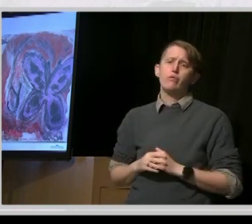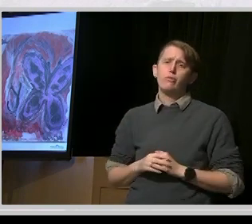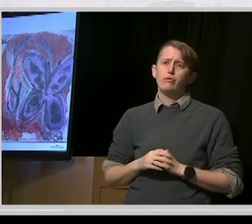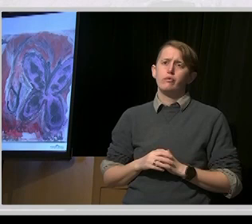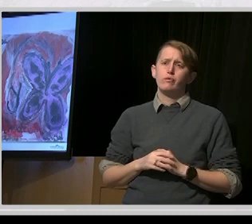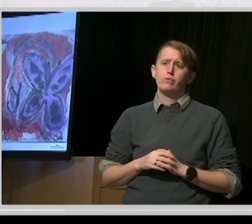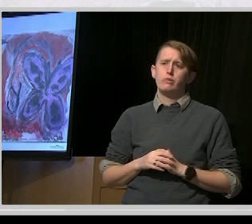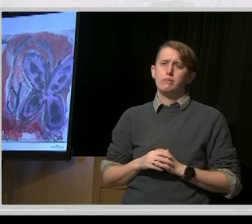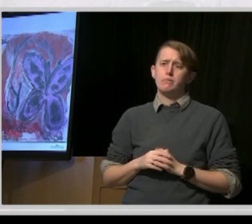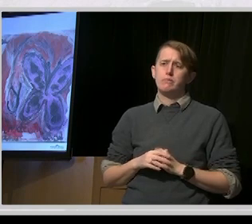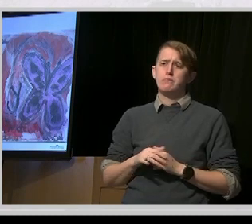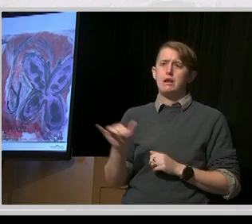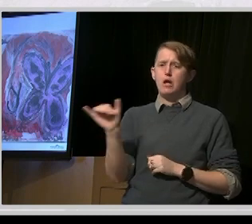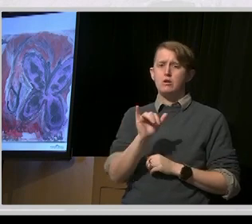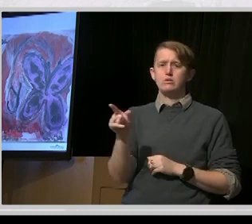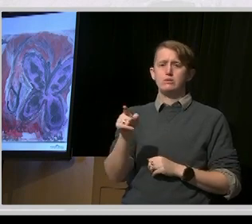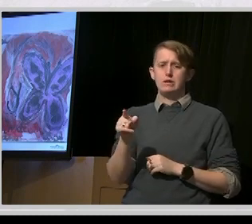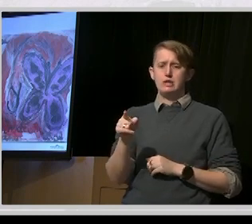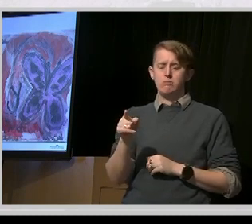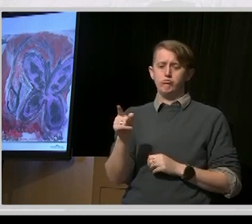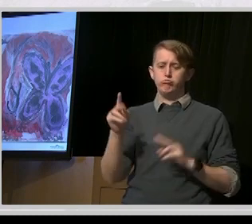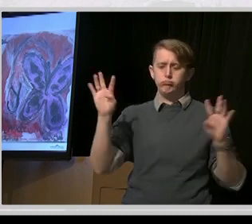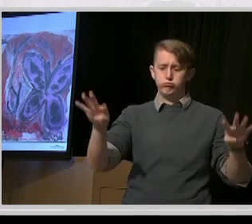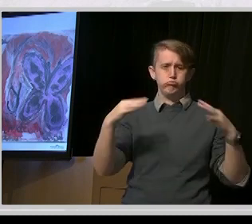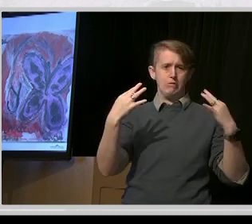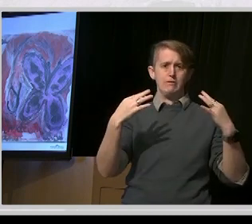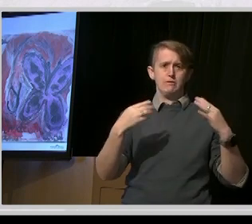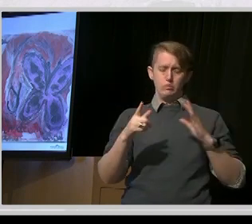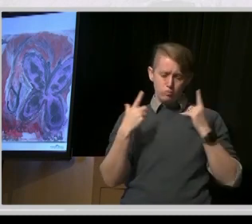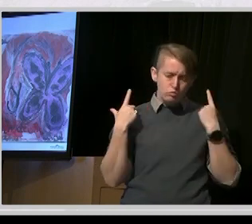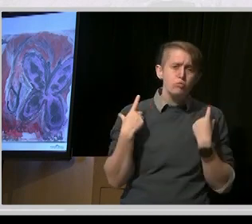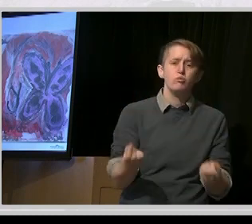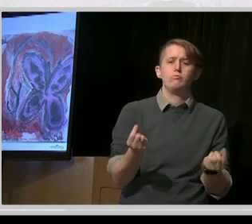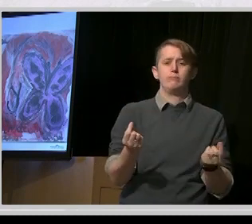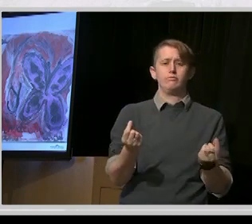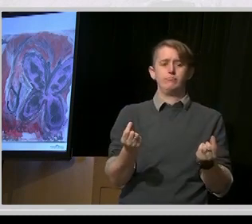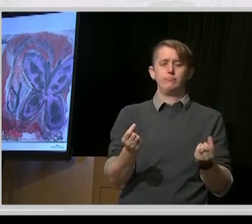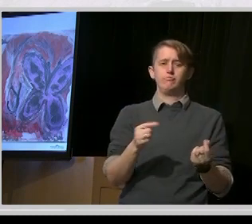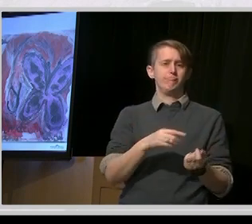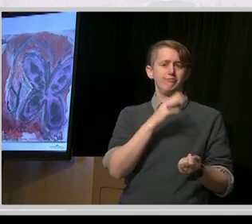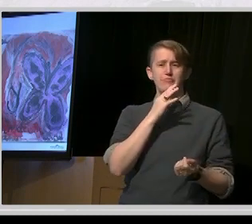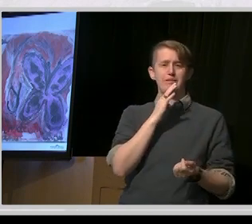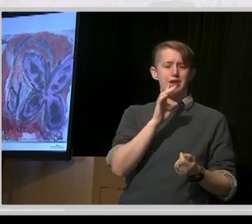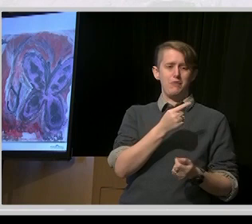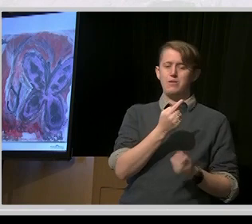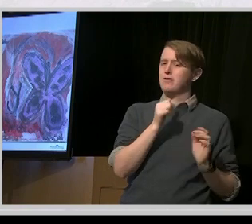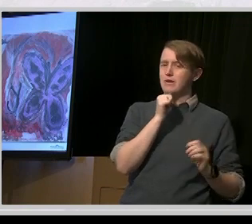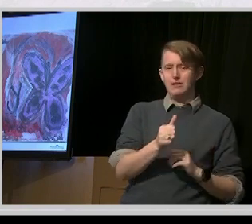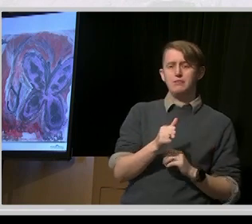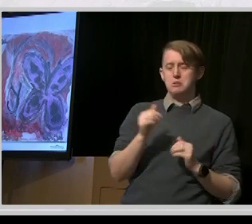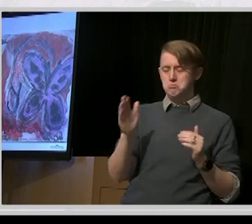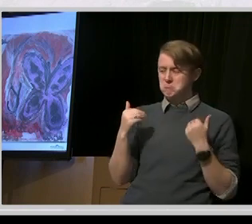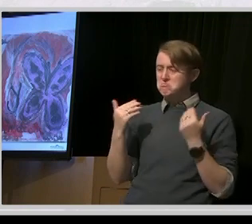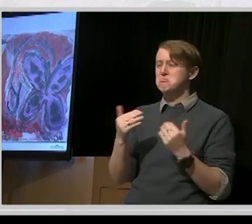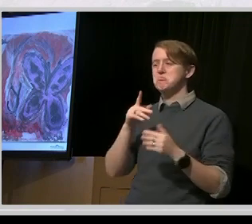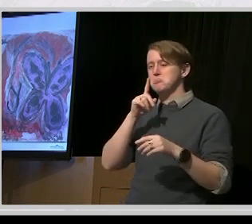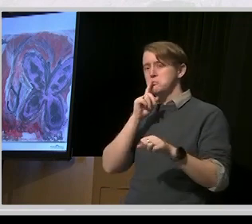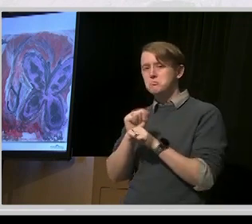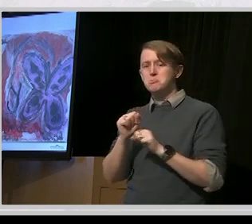in partnership as well. So, and I know, John, as you're coming up that Tim's got a few words he'd like to say as well. So